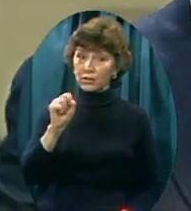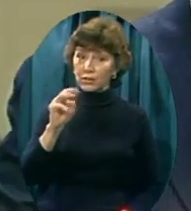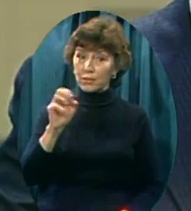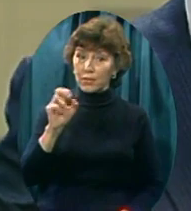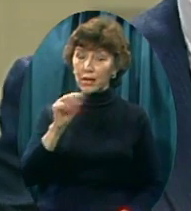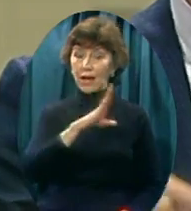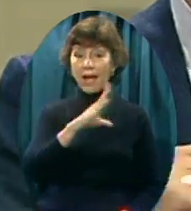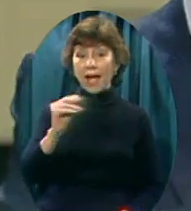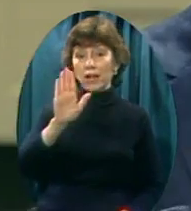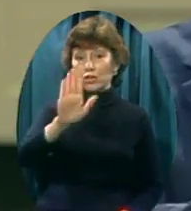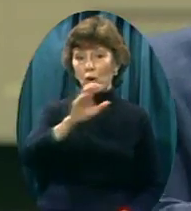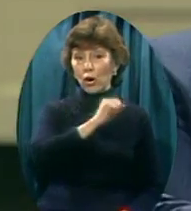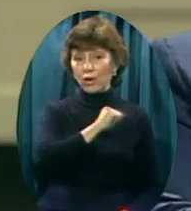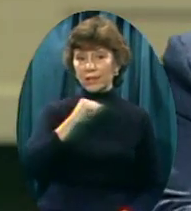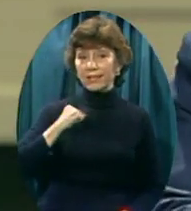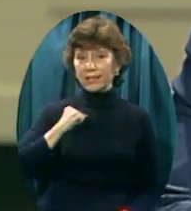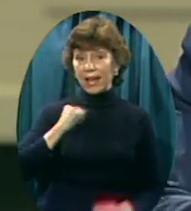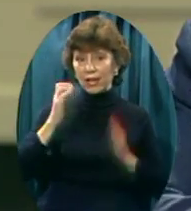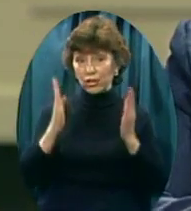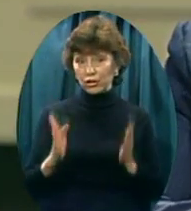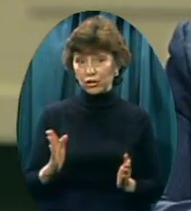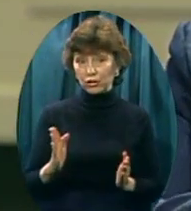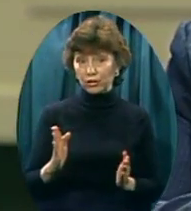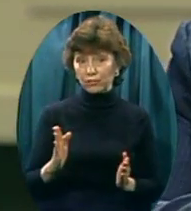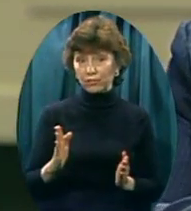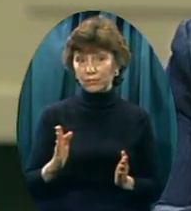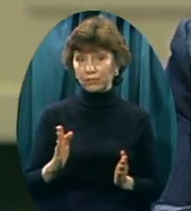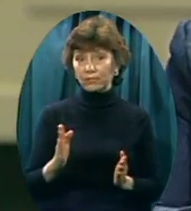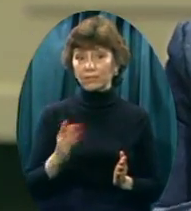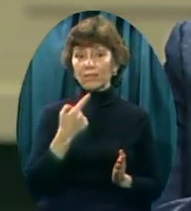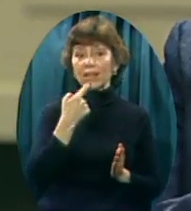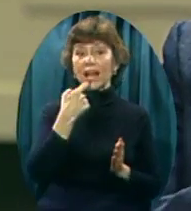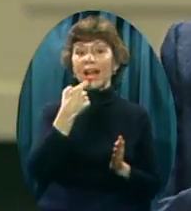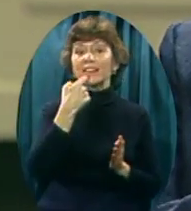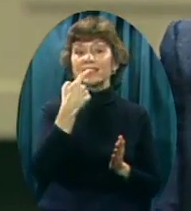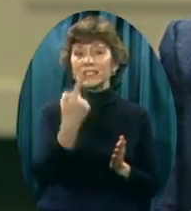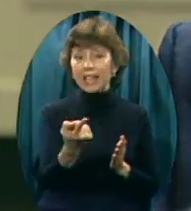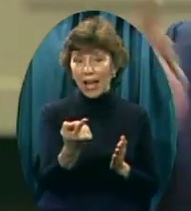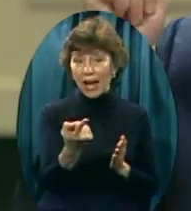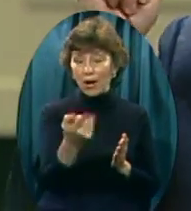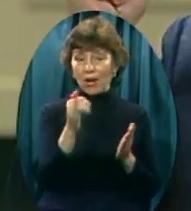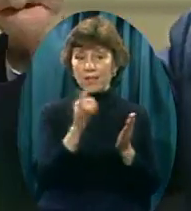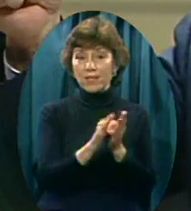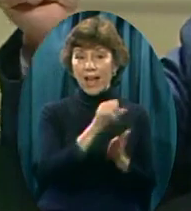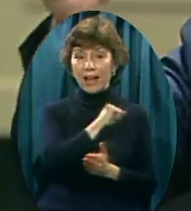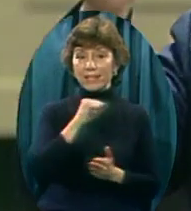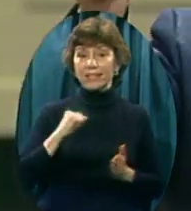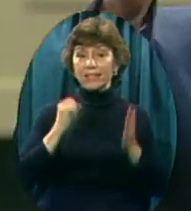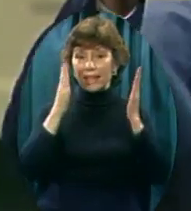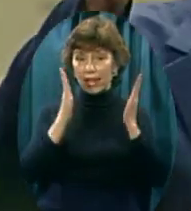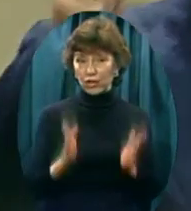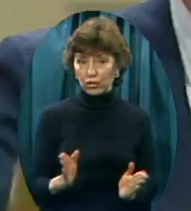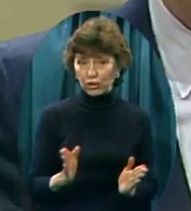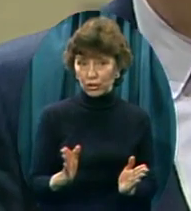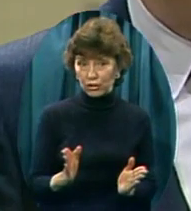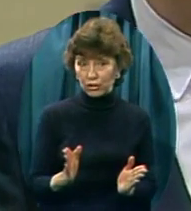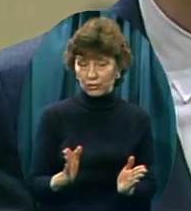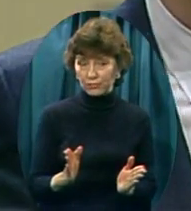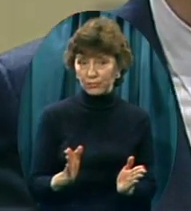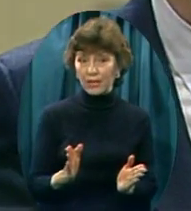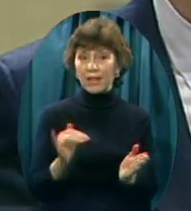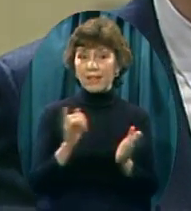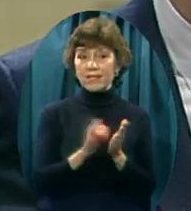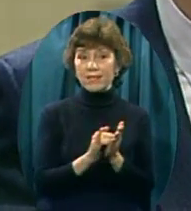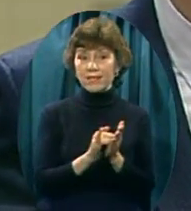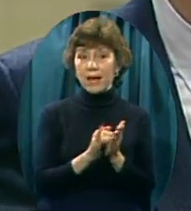Joseph To them And indicate On your letter To Joseph That a copy Went to your congressman And two senators Who decide What nations Get favored